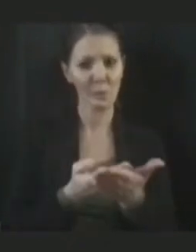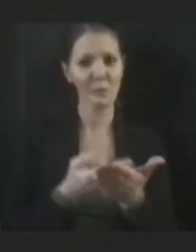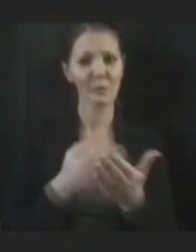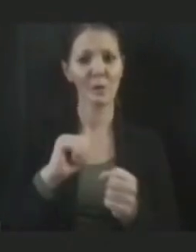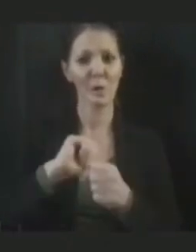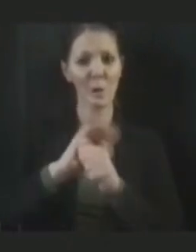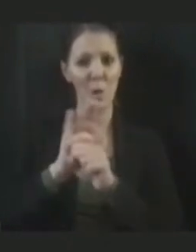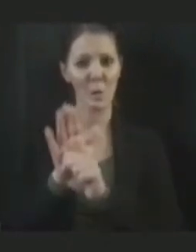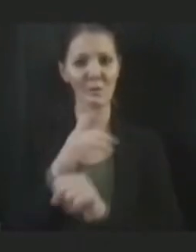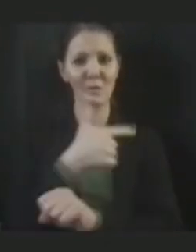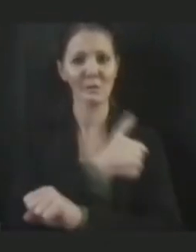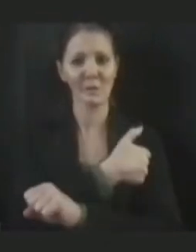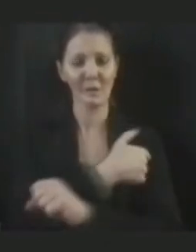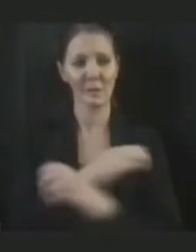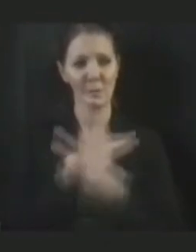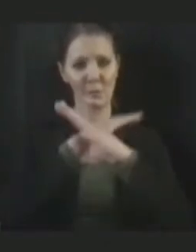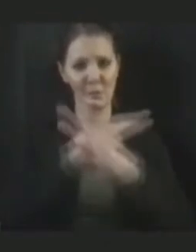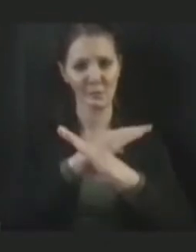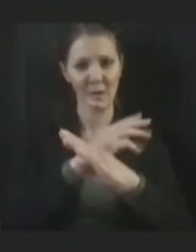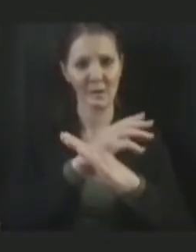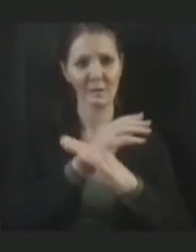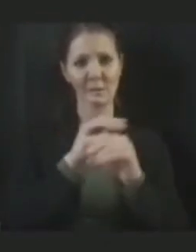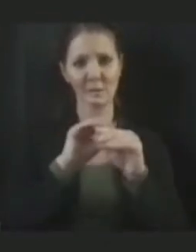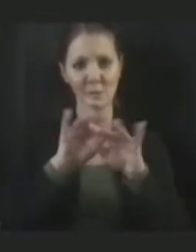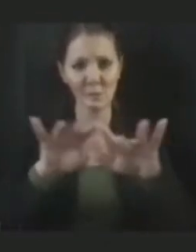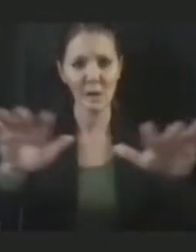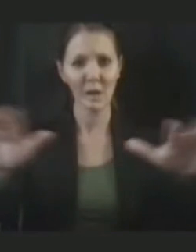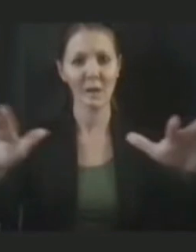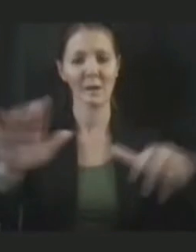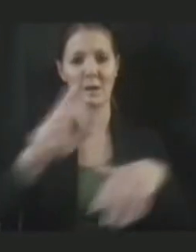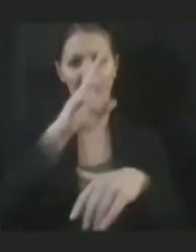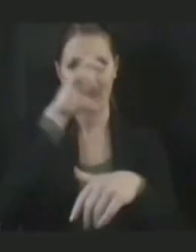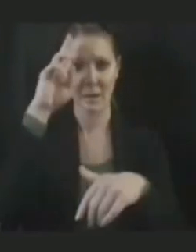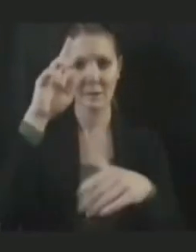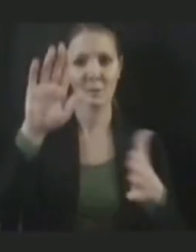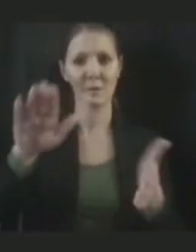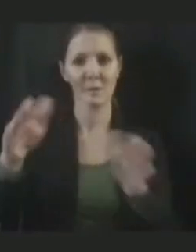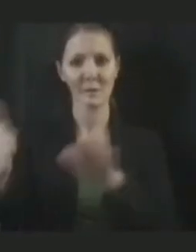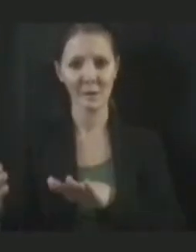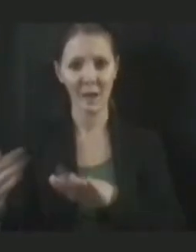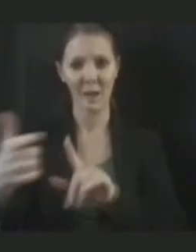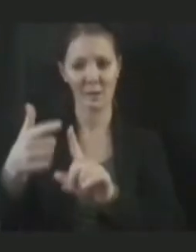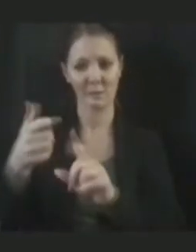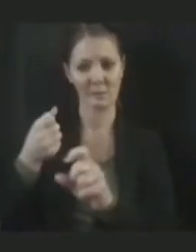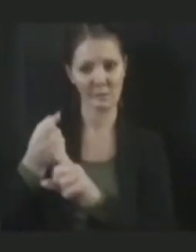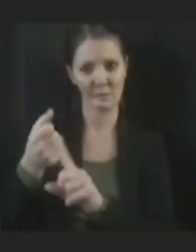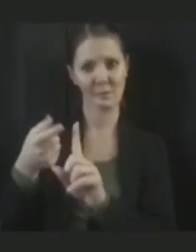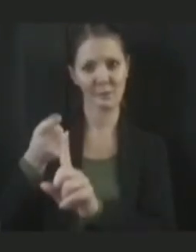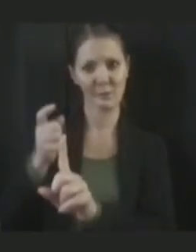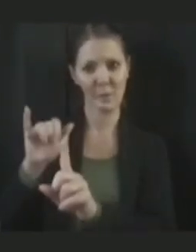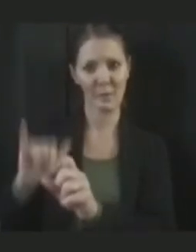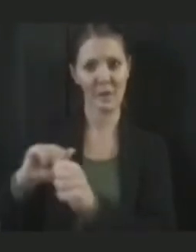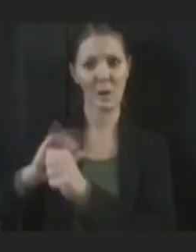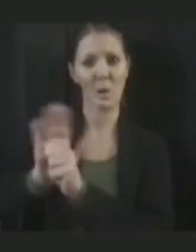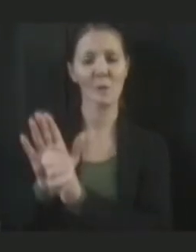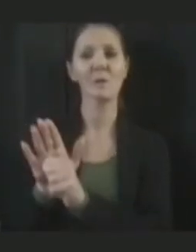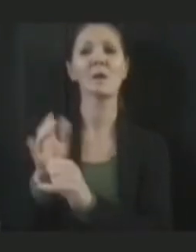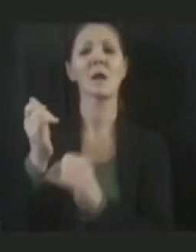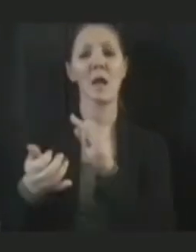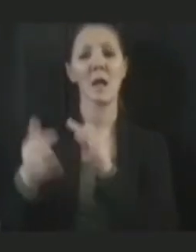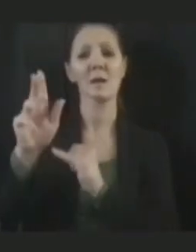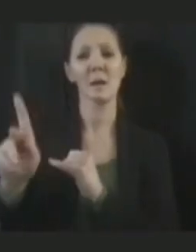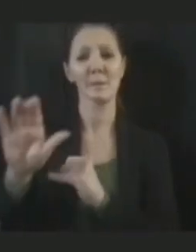vaccines prevent transmission, hospitalization, and death from COVID-19, the Connecticut Hospital Association, on behalf of its members,